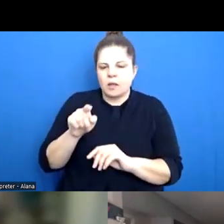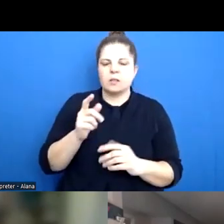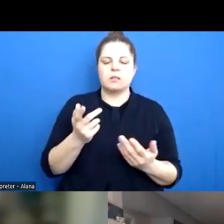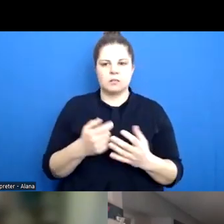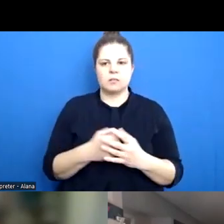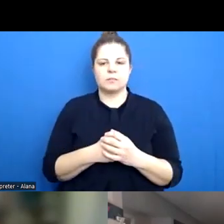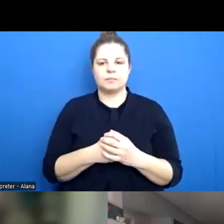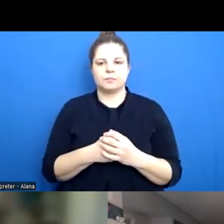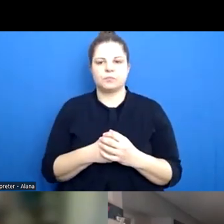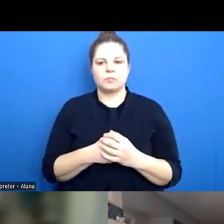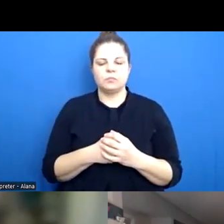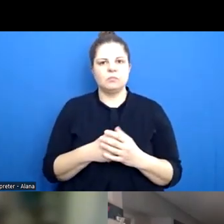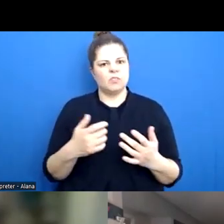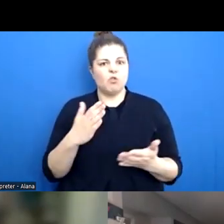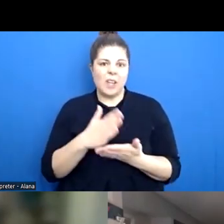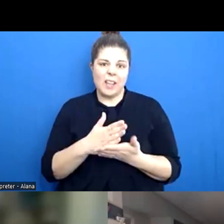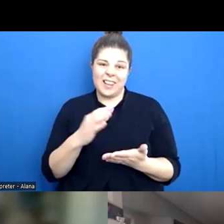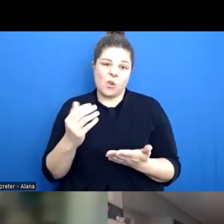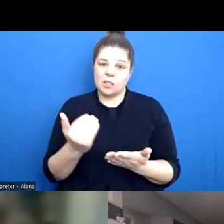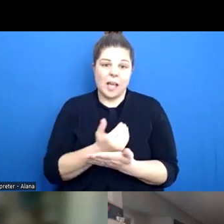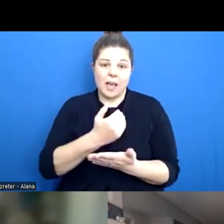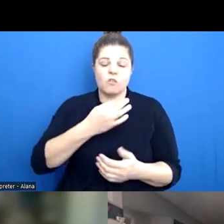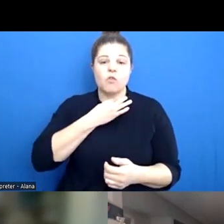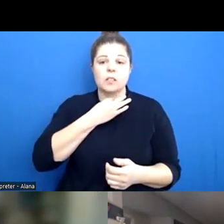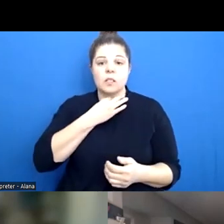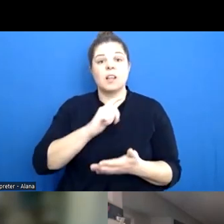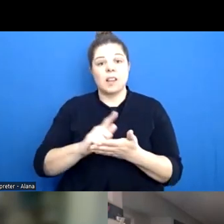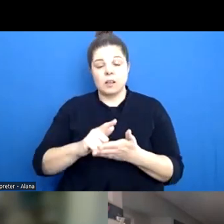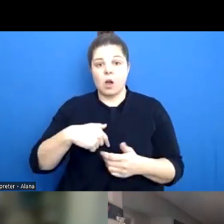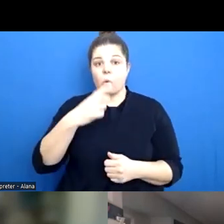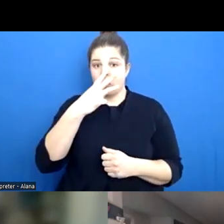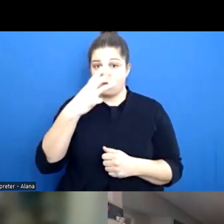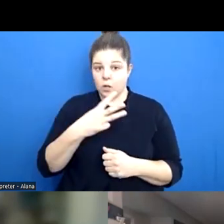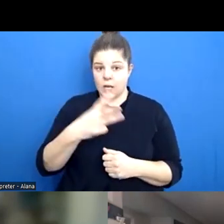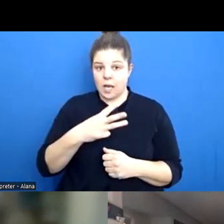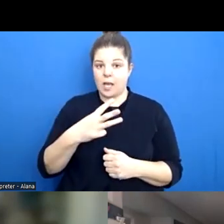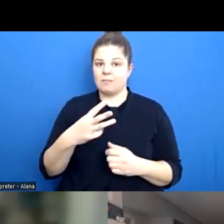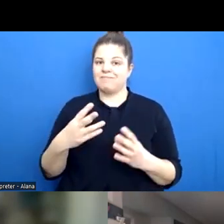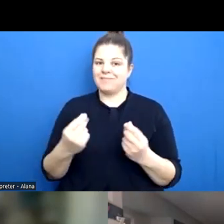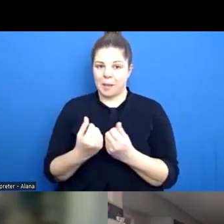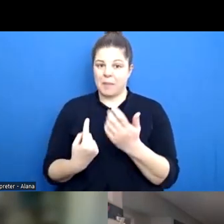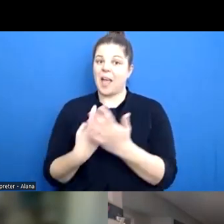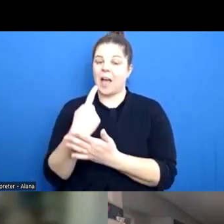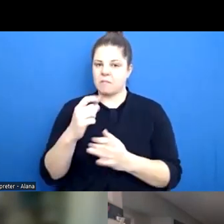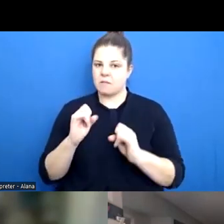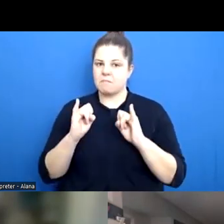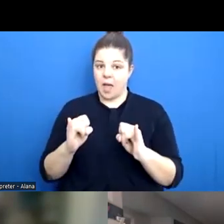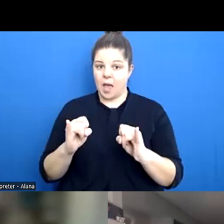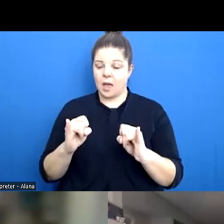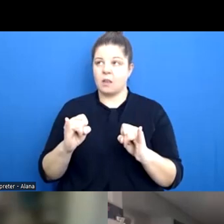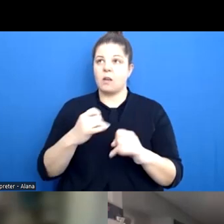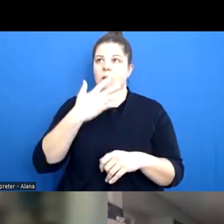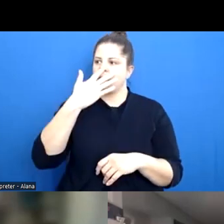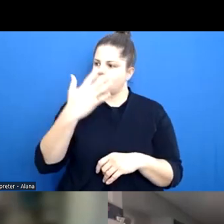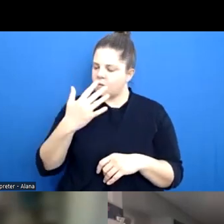and meant that when something bad did happen to me when I was 13 and when I realized that what happened to me when I was 13 was illegal when I was 15,